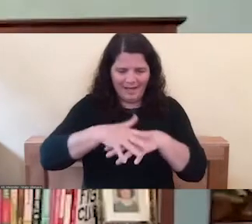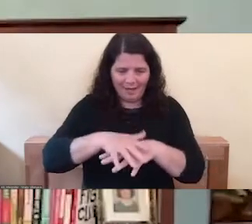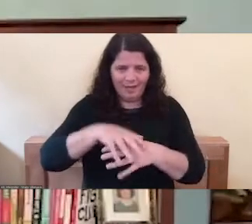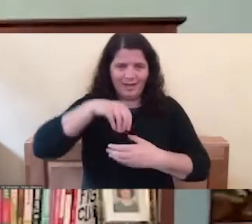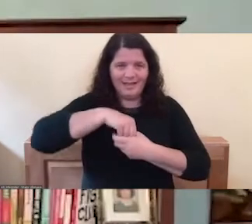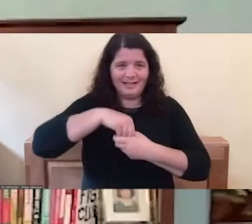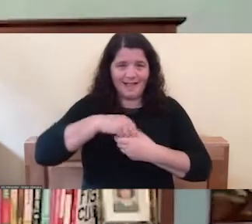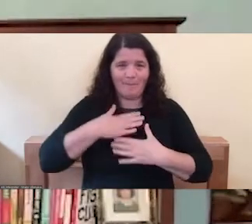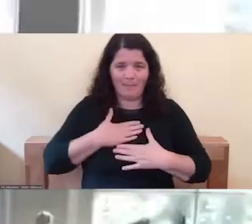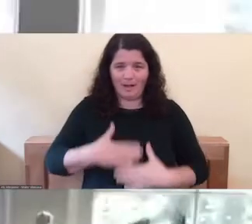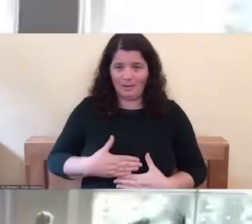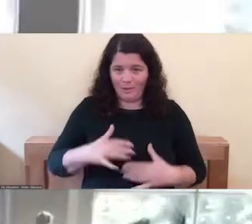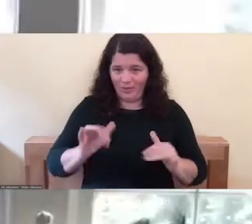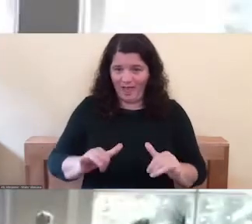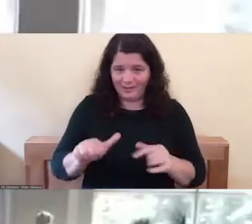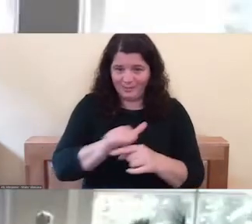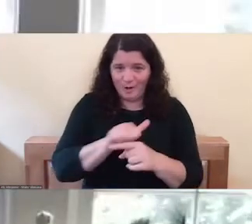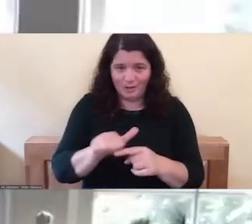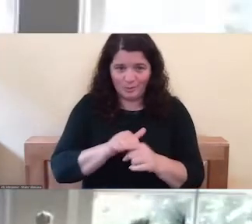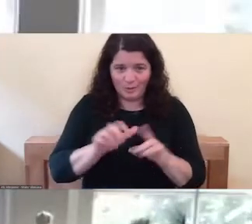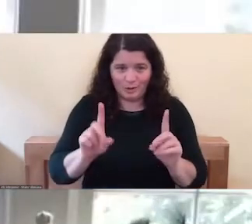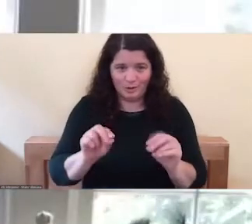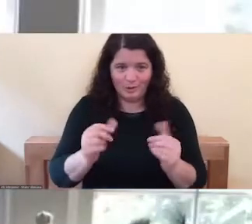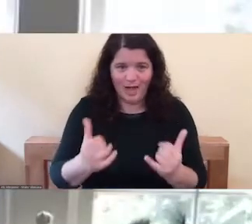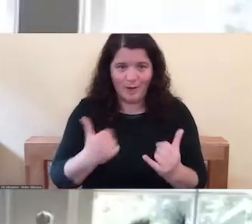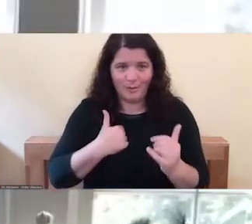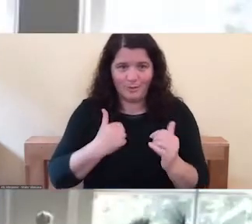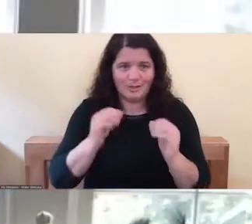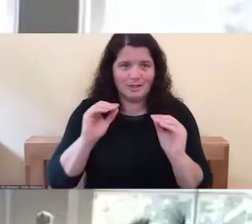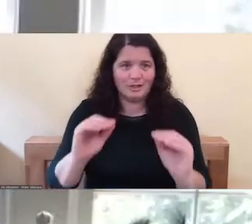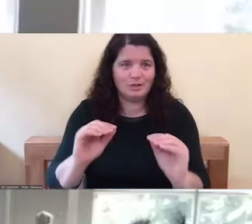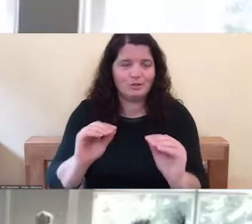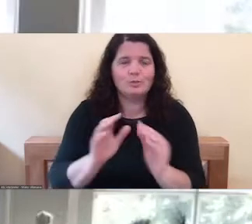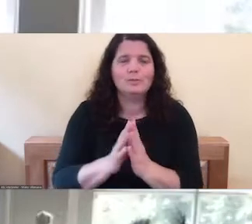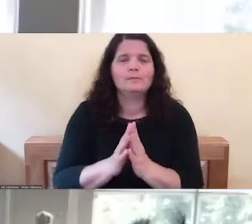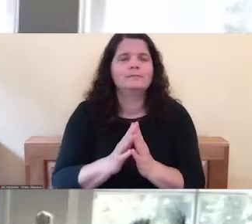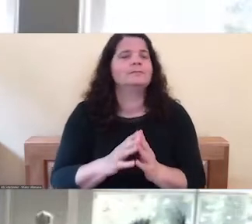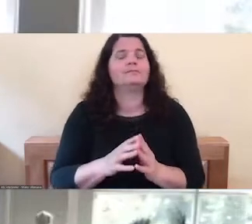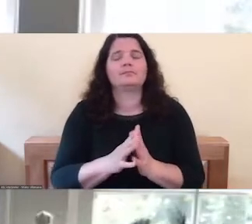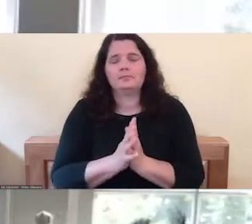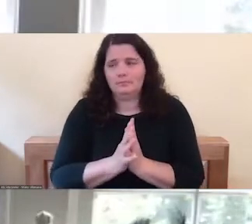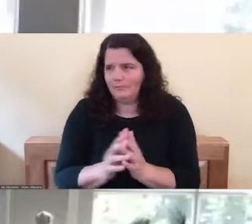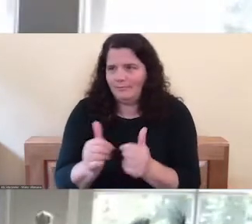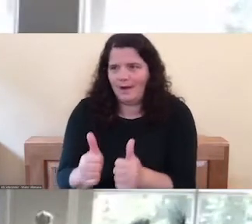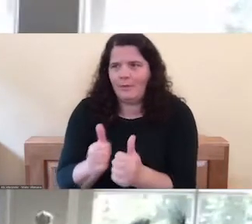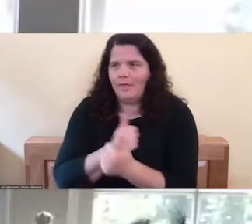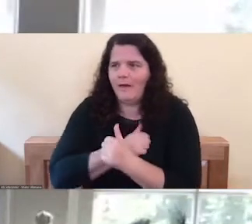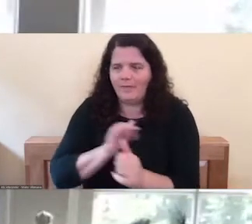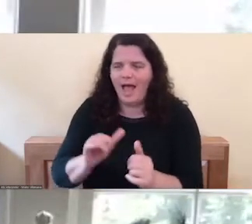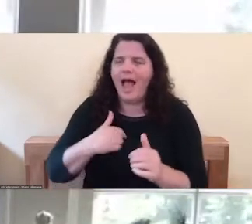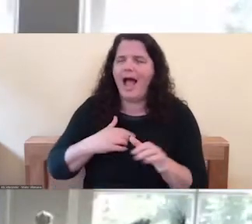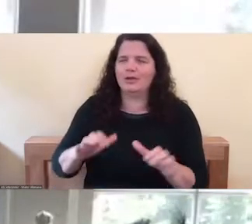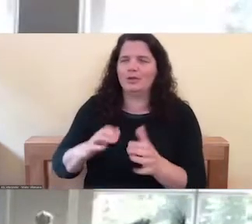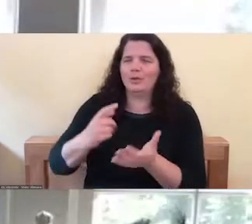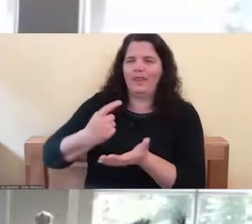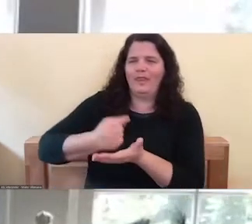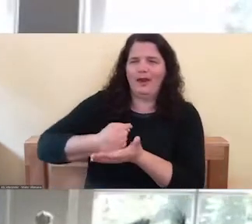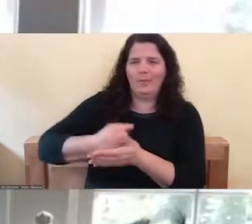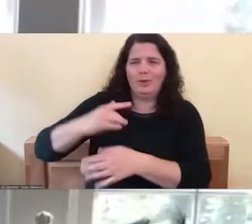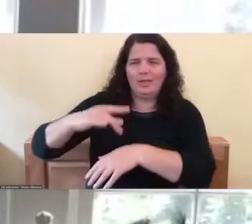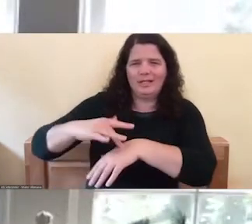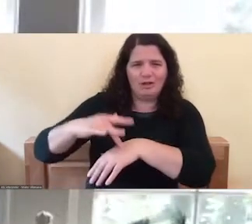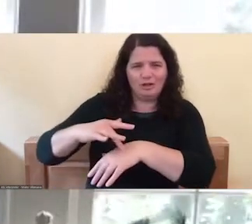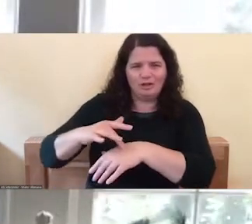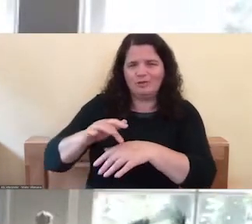teach this practice. I would love that. I'm, I, uh, I, I do a therapeutic touch, which is similar to Reiki. So energy